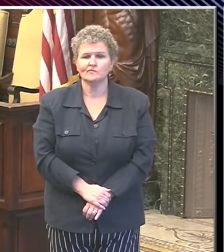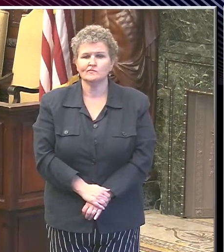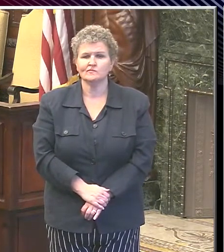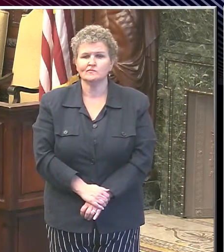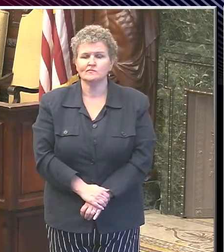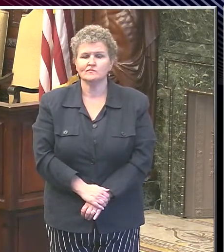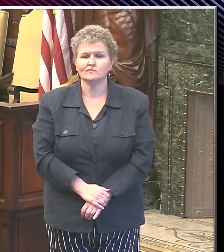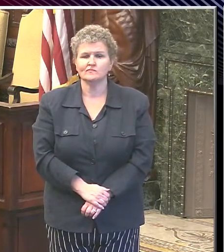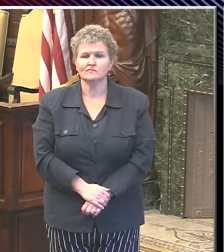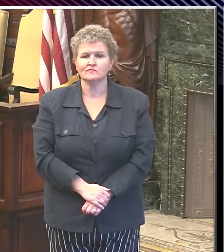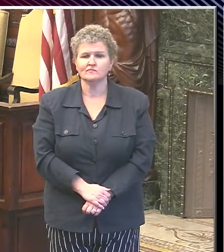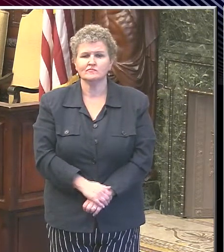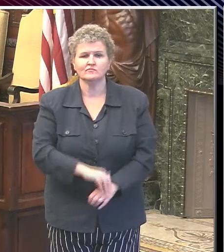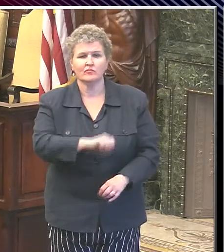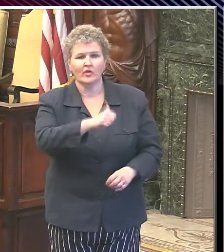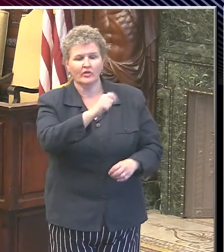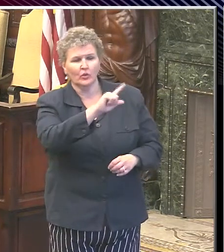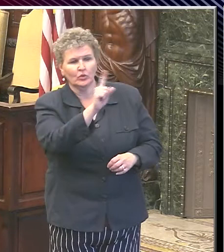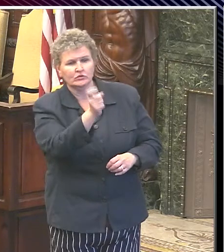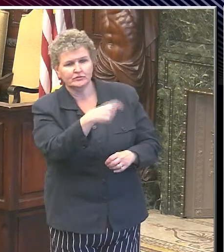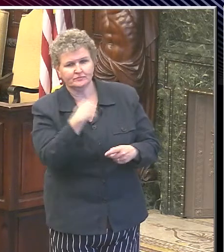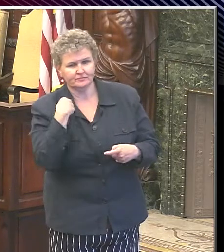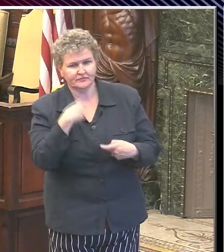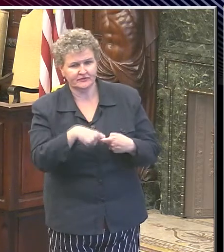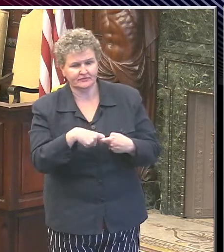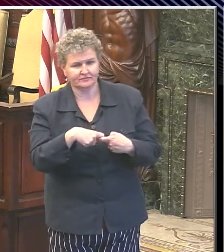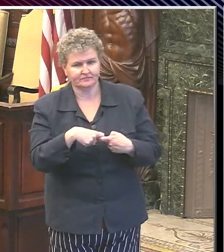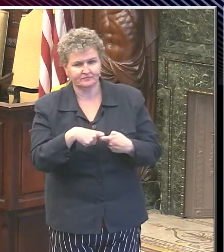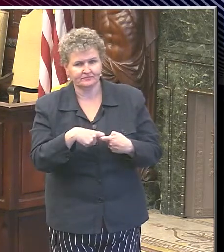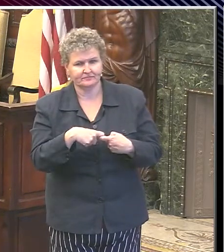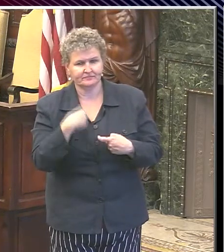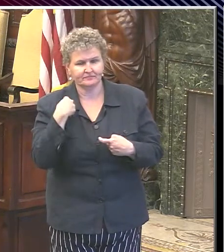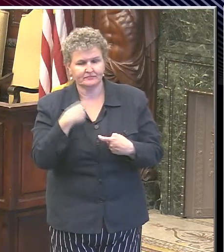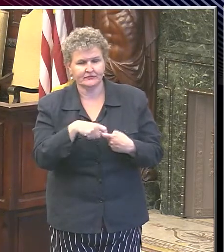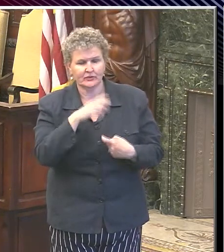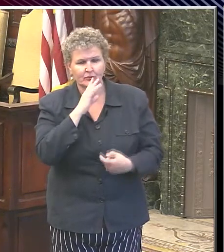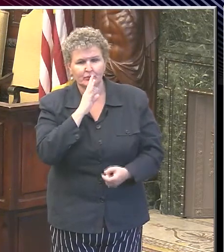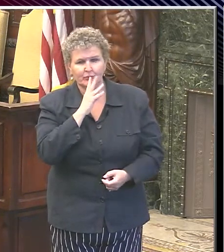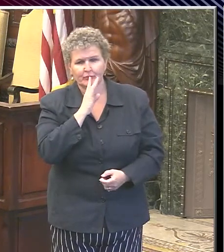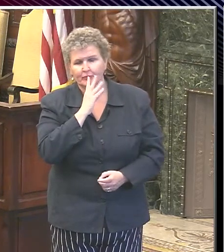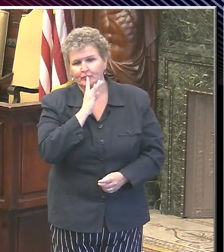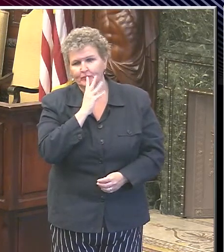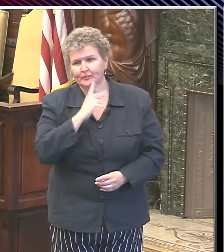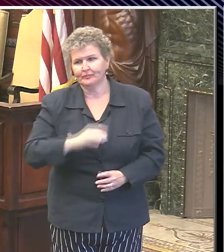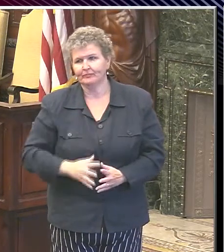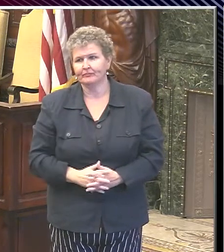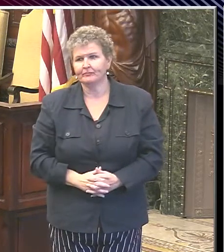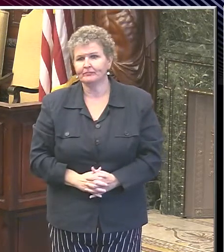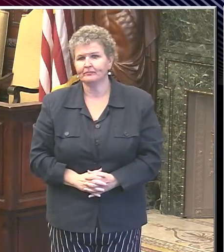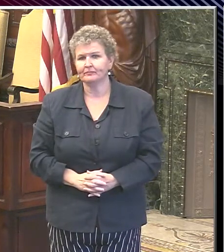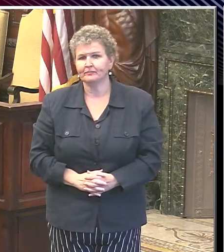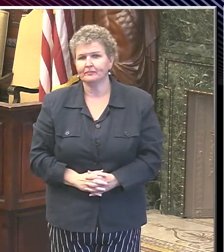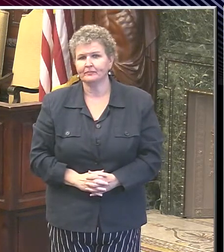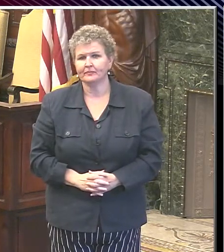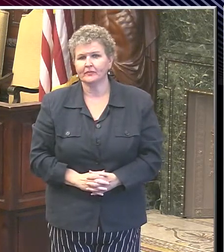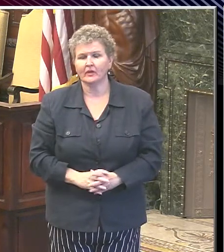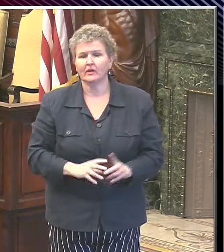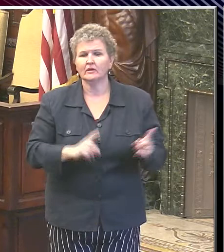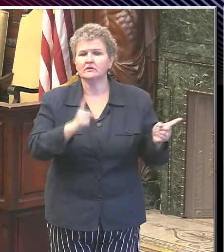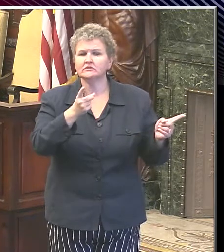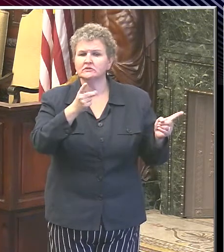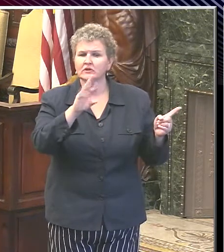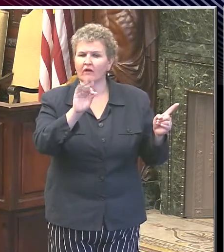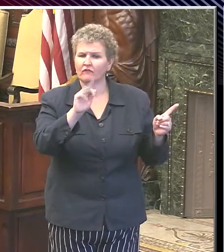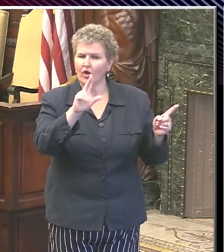Armando, ¿puedes preguntarle al Dr. Farley si han podido realizar pruebas de coronavirus en estos campamentos? The question is for Dr. Farley. Dr. Farley,